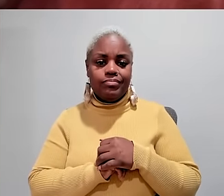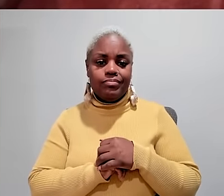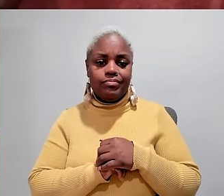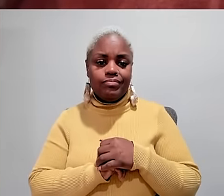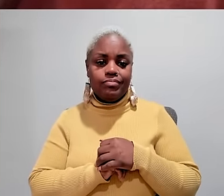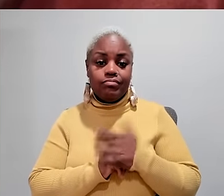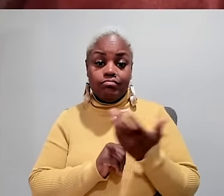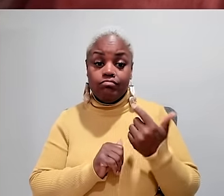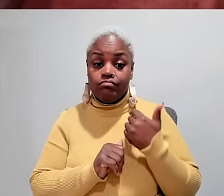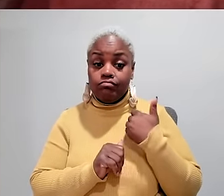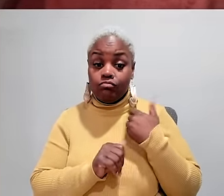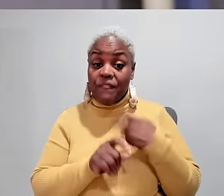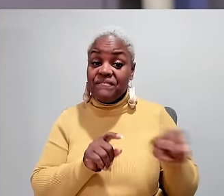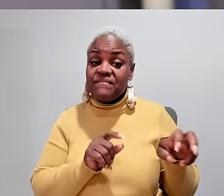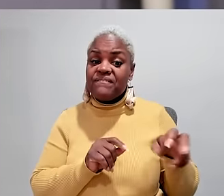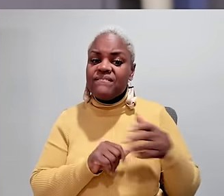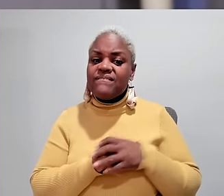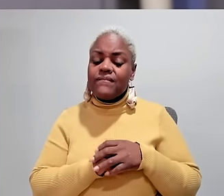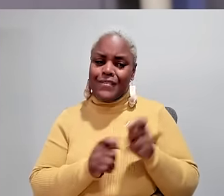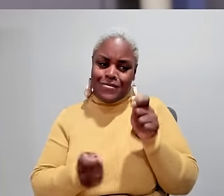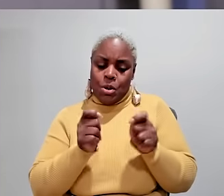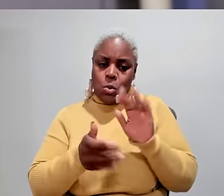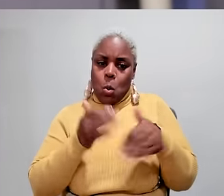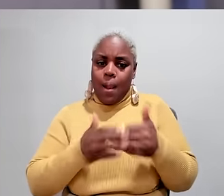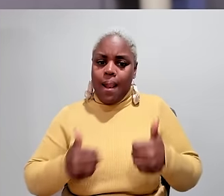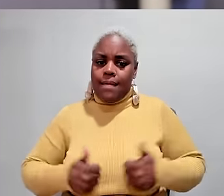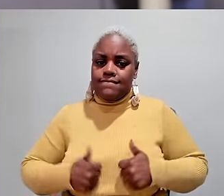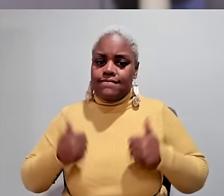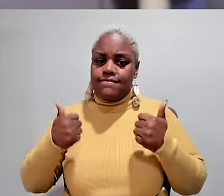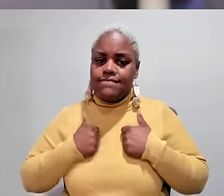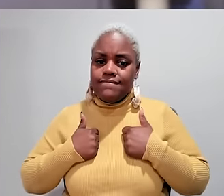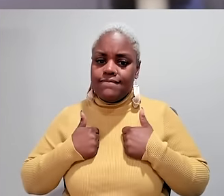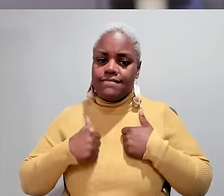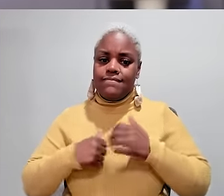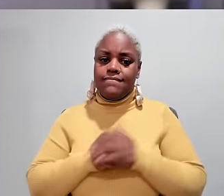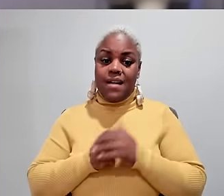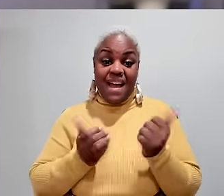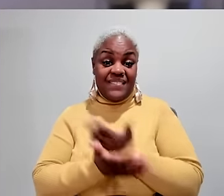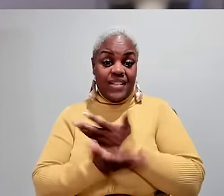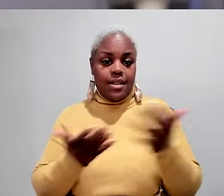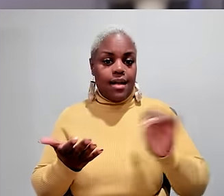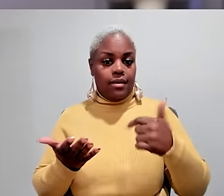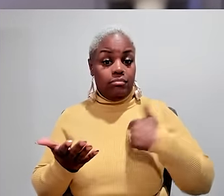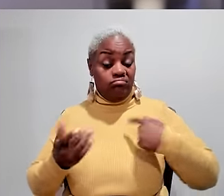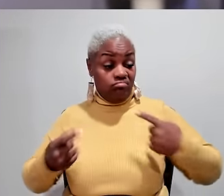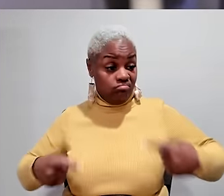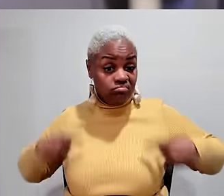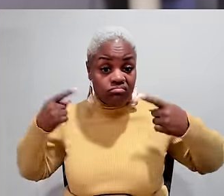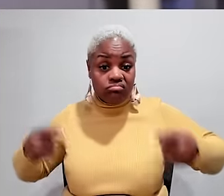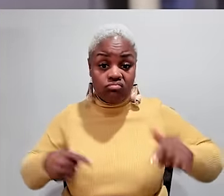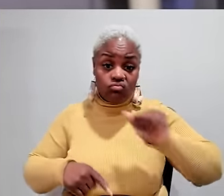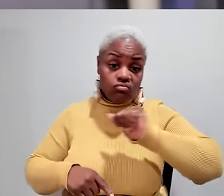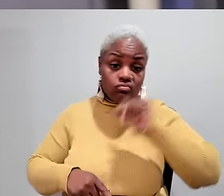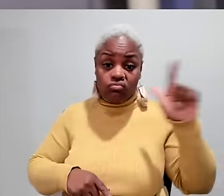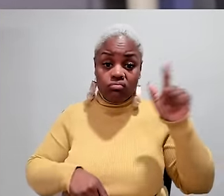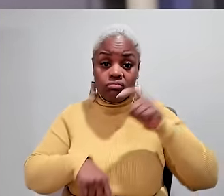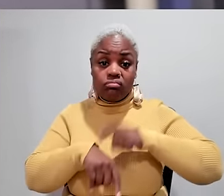defied the odds it's rough and you have to adjust your whole life everything